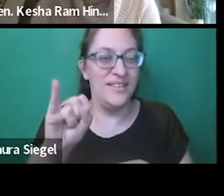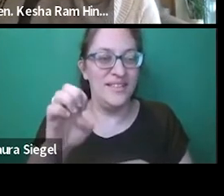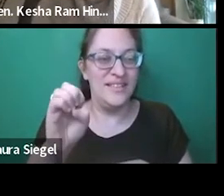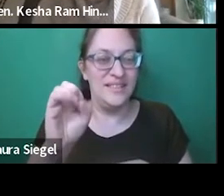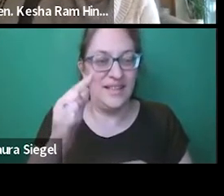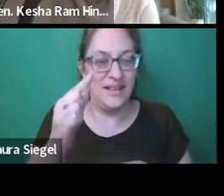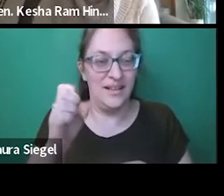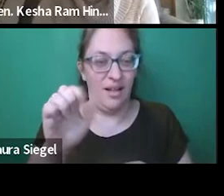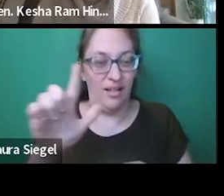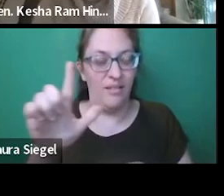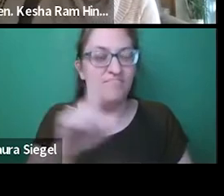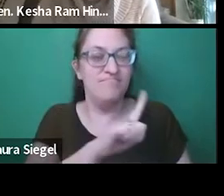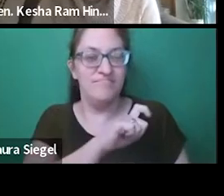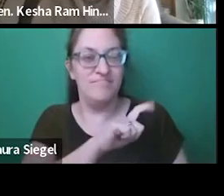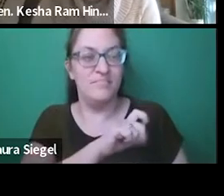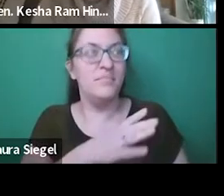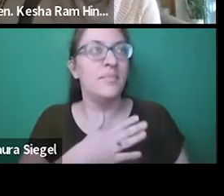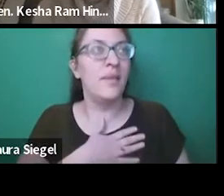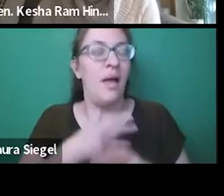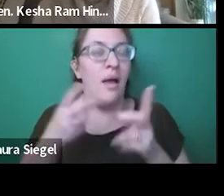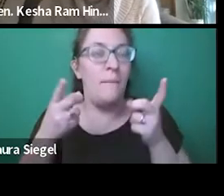So again, my name is Laura Siegel.